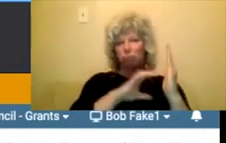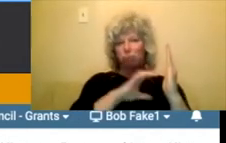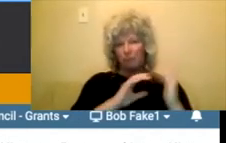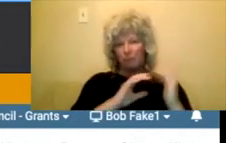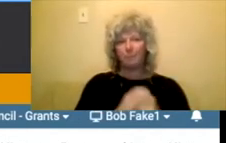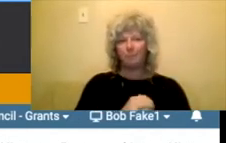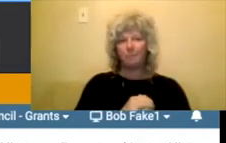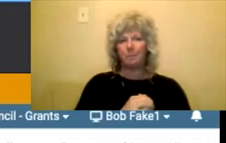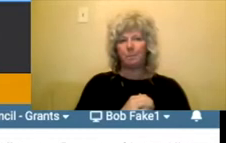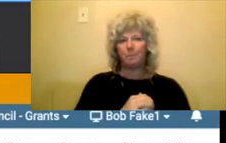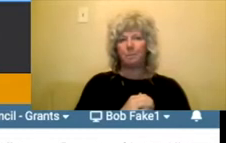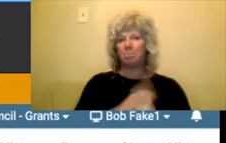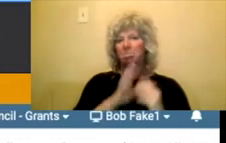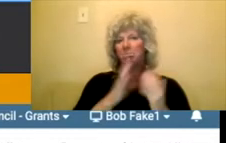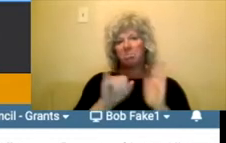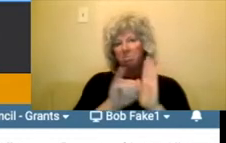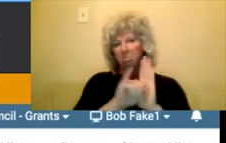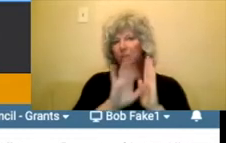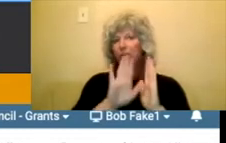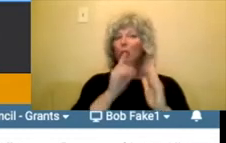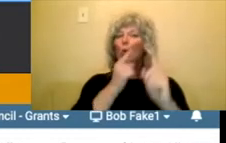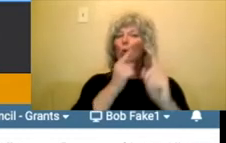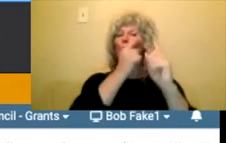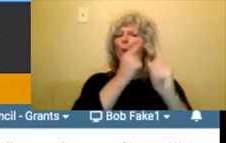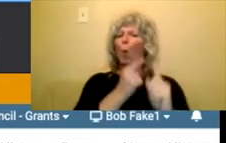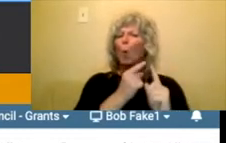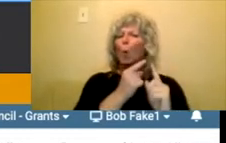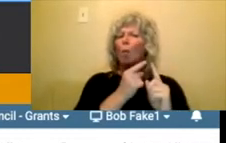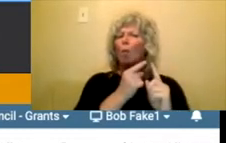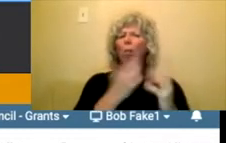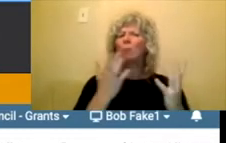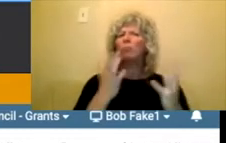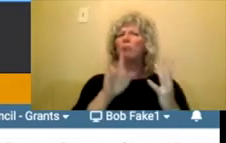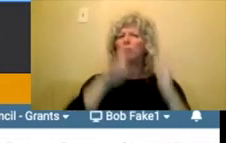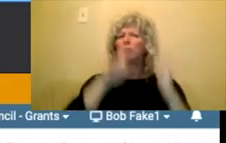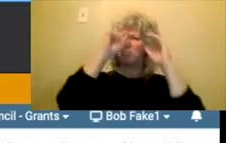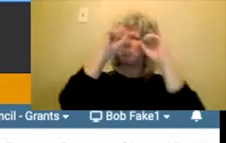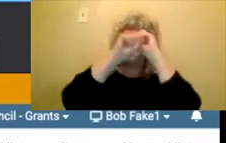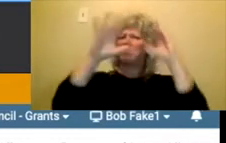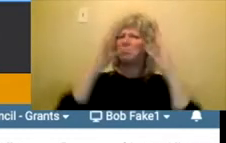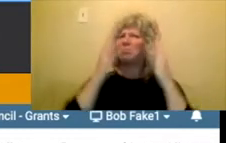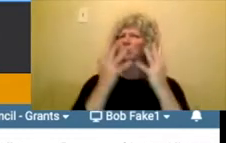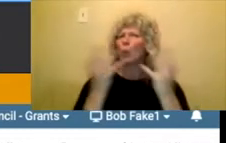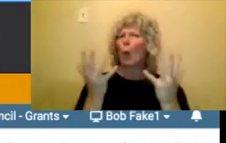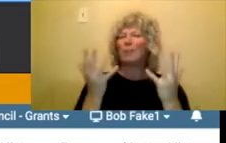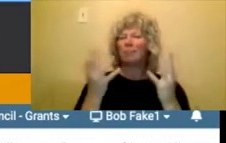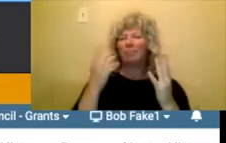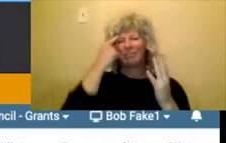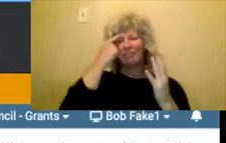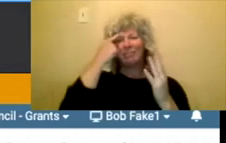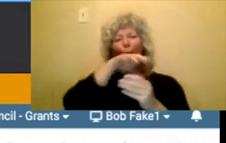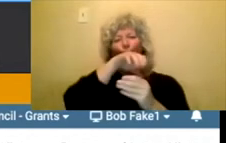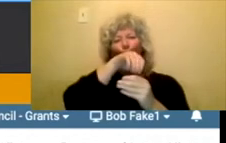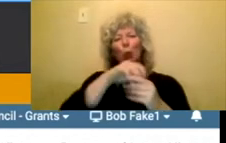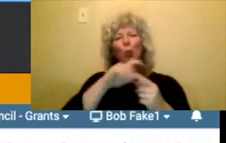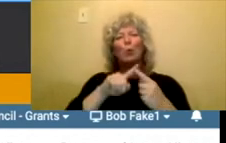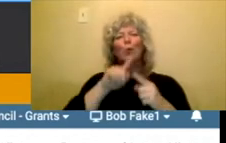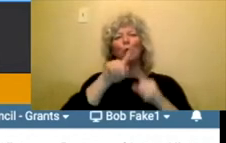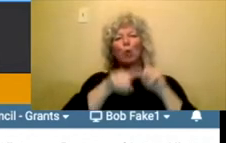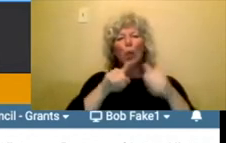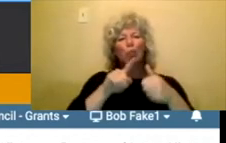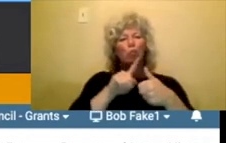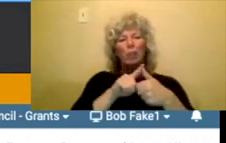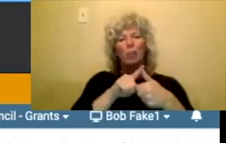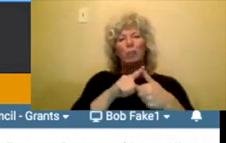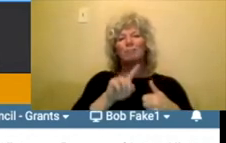Your goals in your project. So what is it you're setting out to do? kind of like think of the five W's. You know,